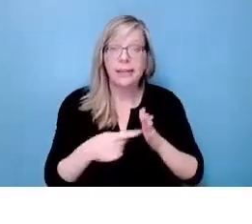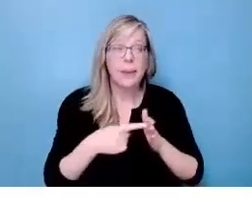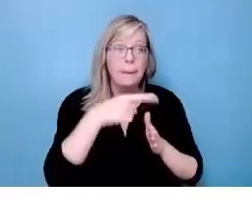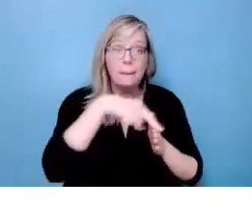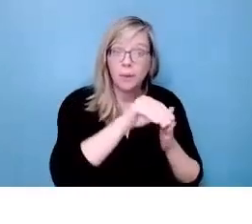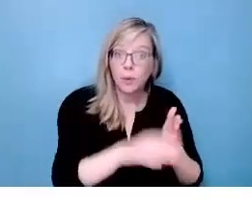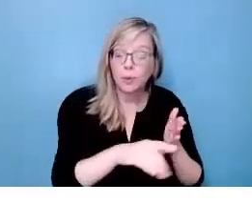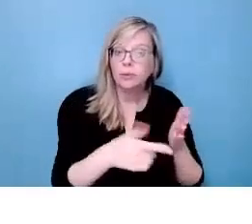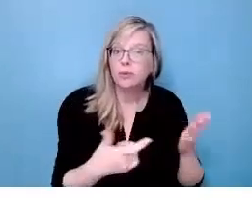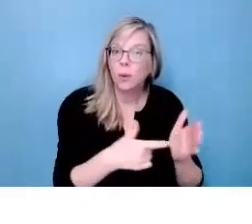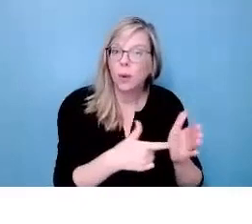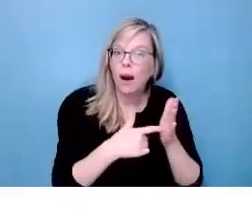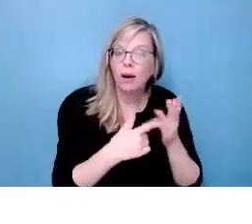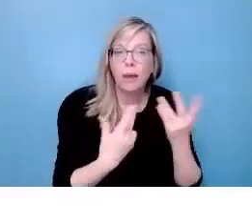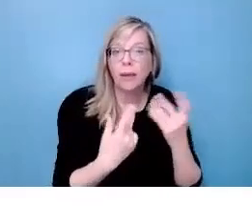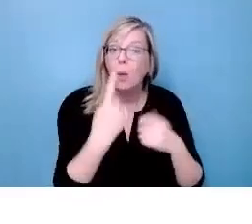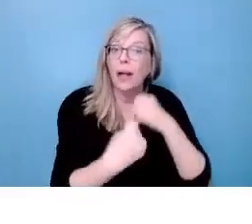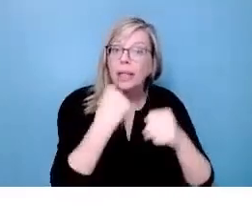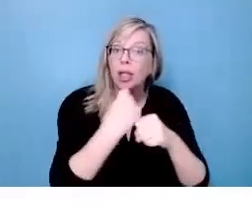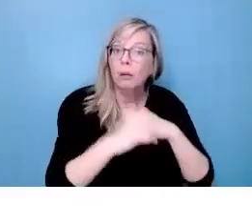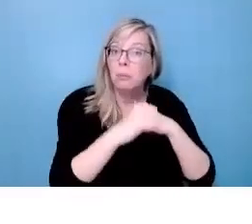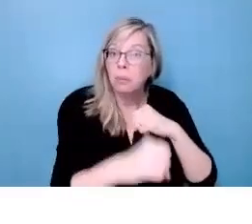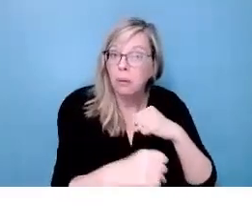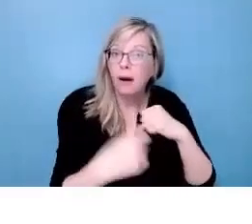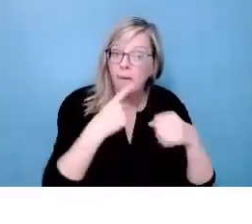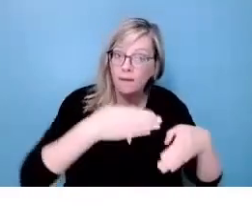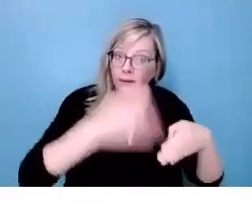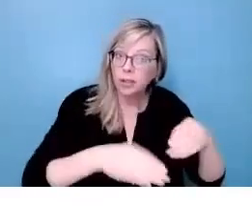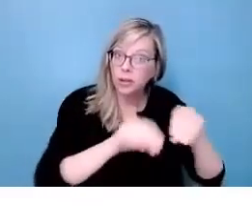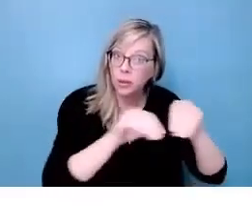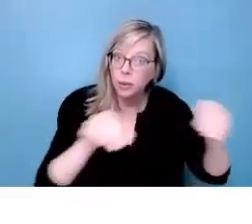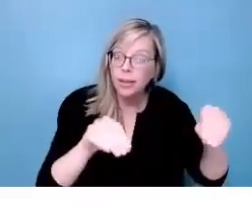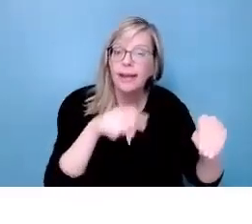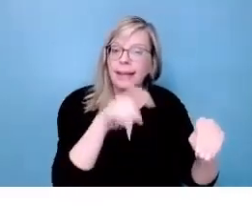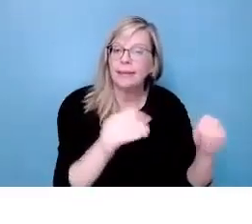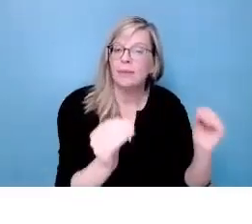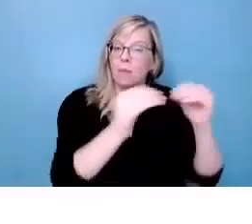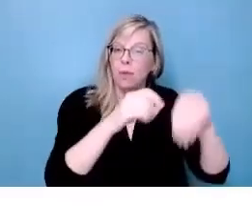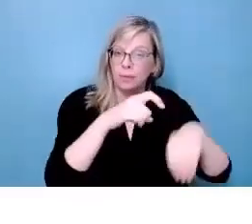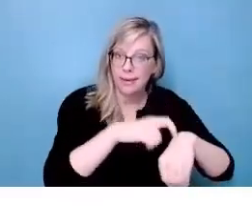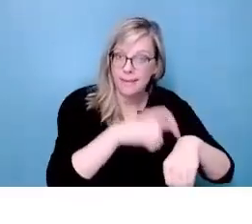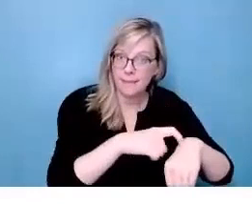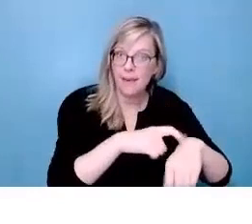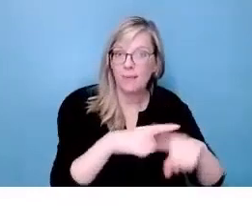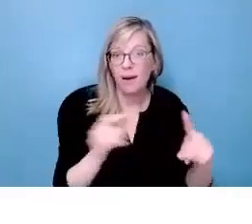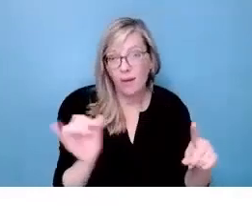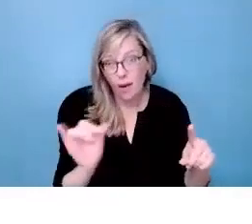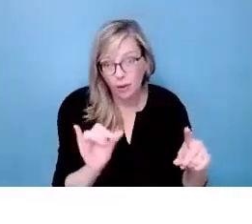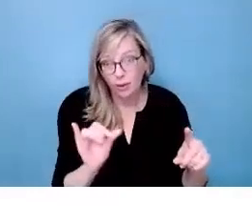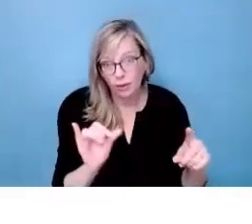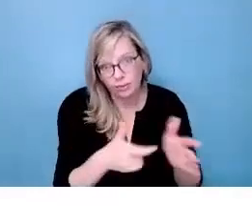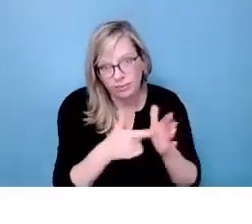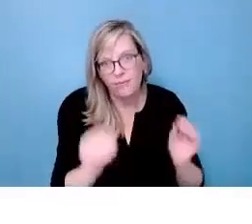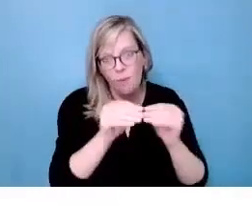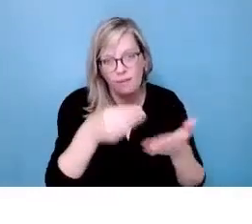additional funding. So sometimes students may require more time to finish their degree. So they need more accommodations and more time to